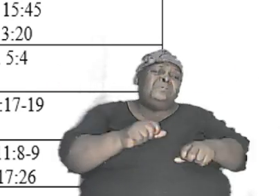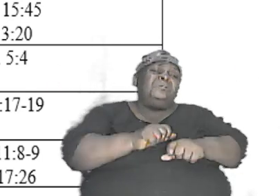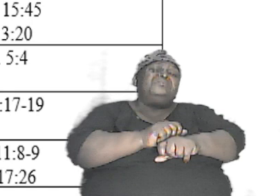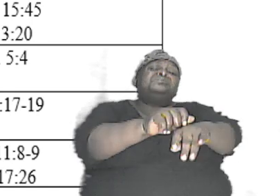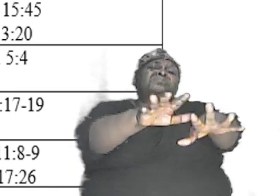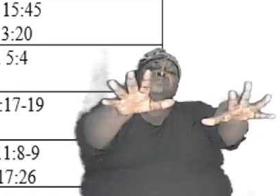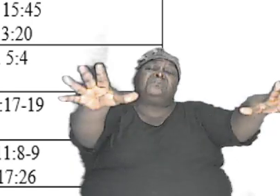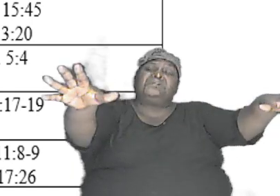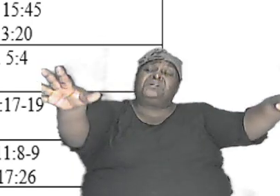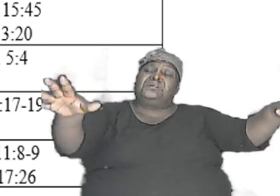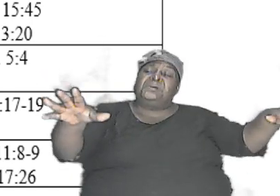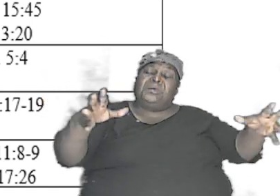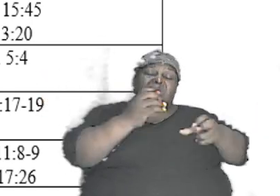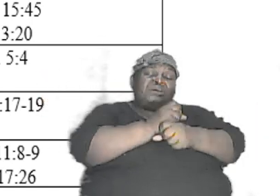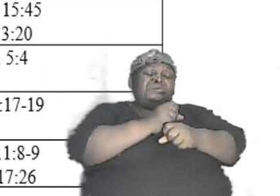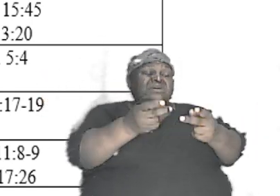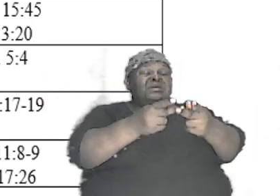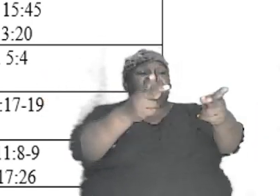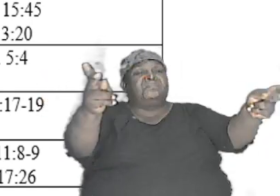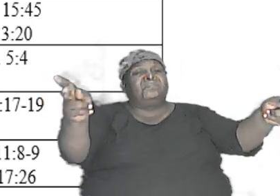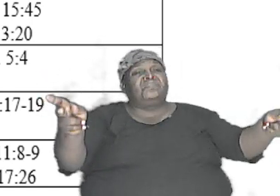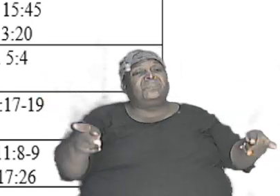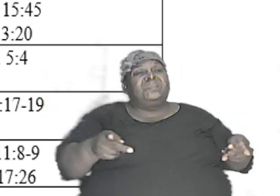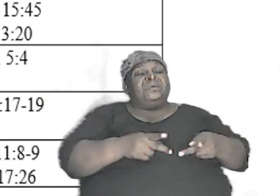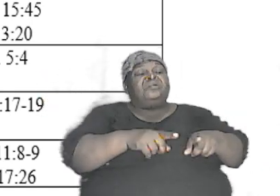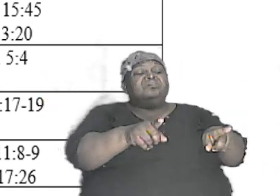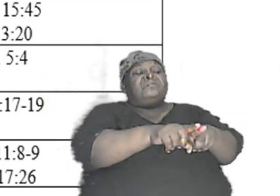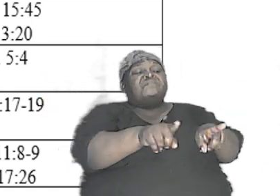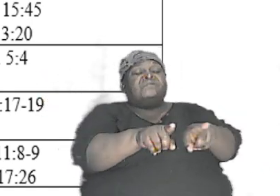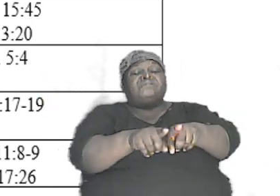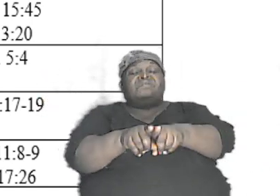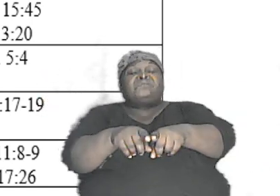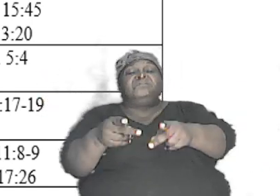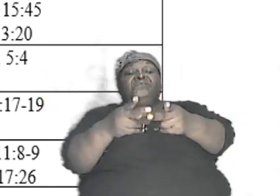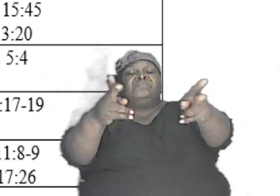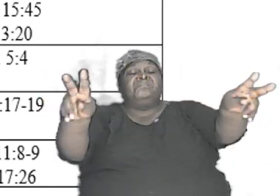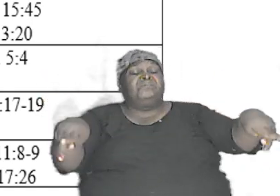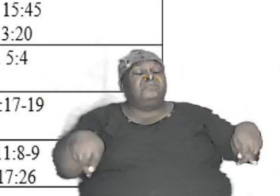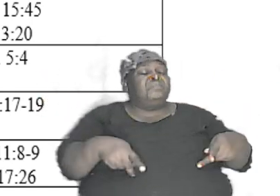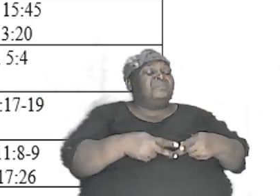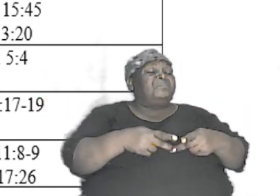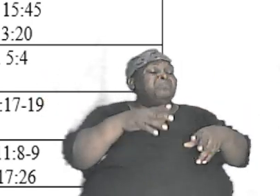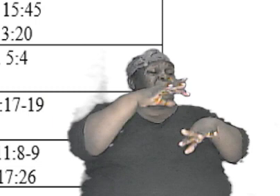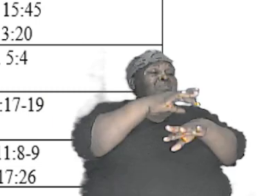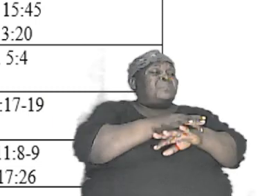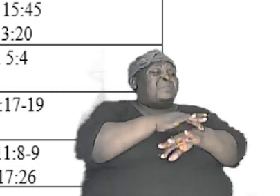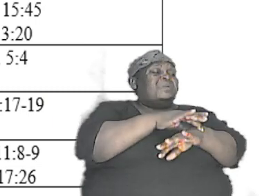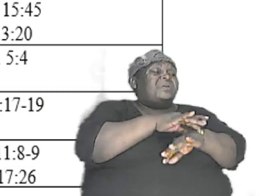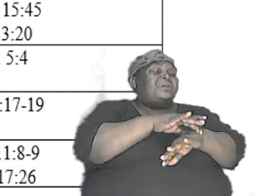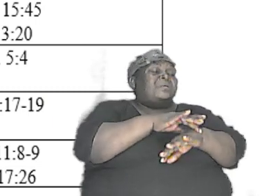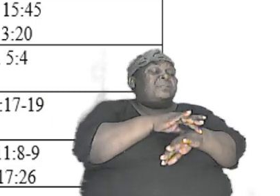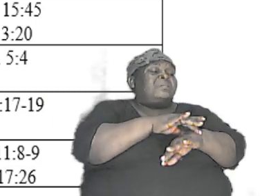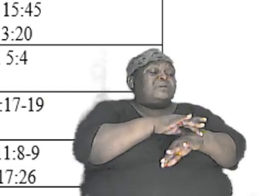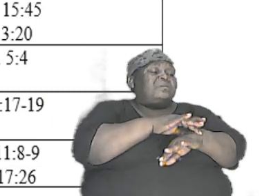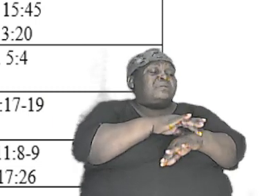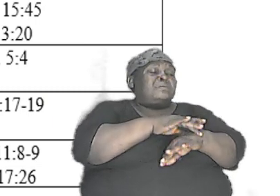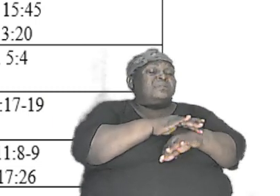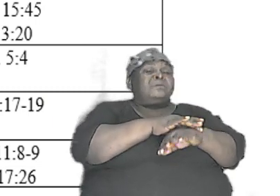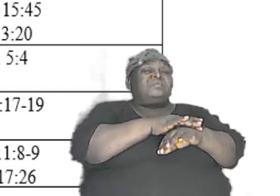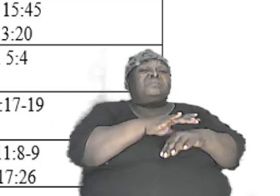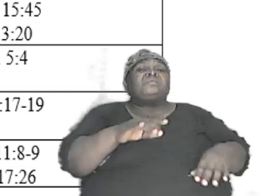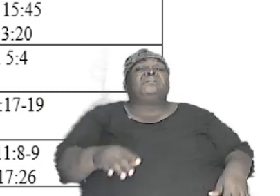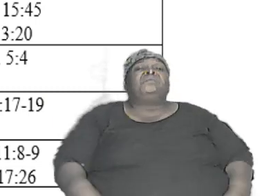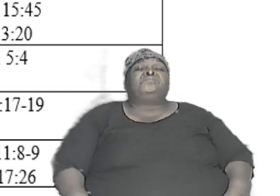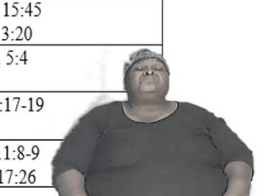across and to take their place at different places across the earth across the then known